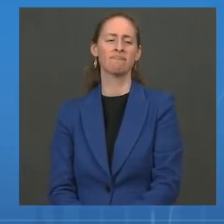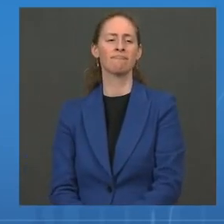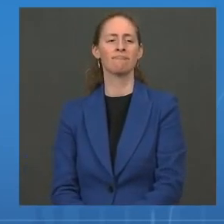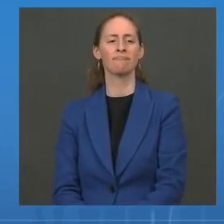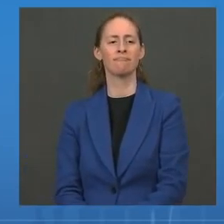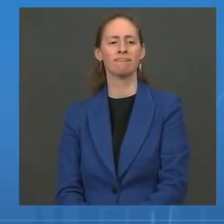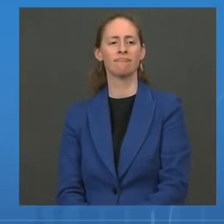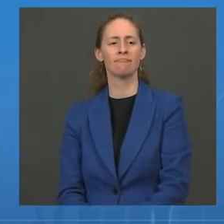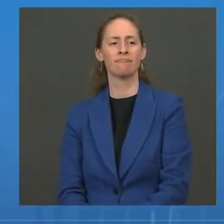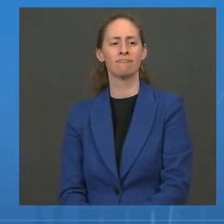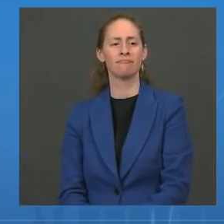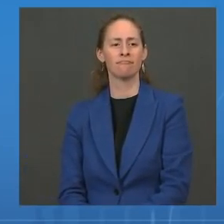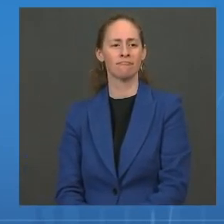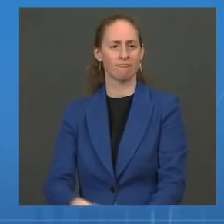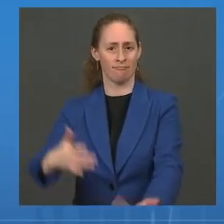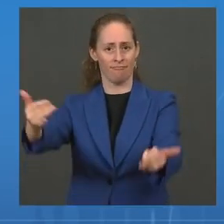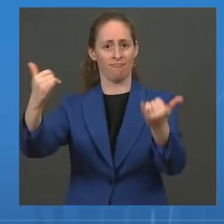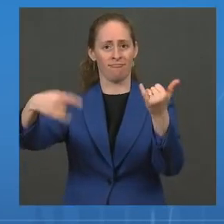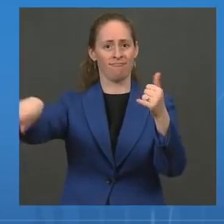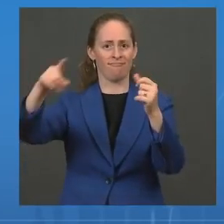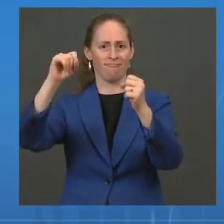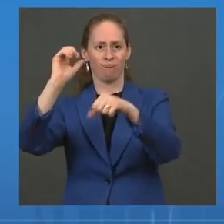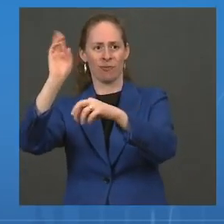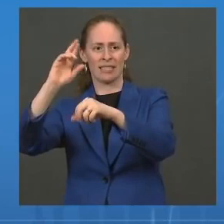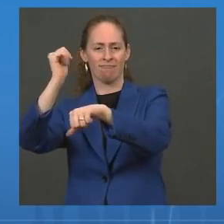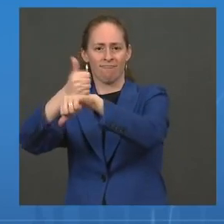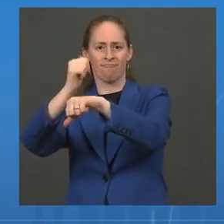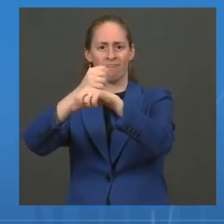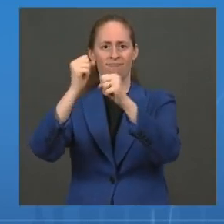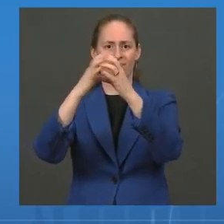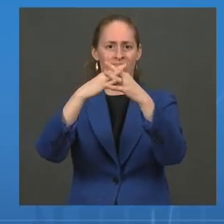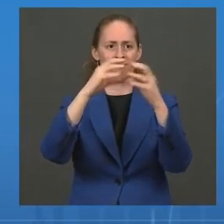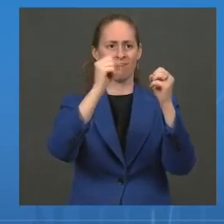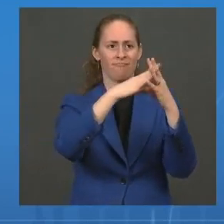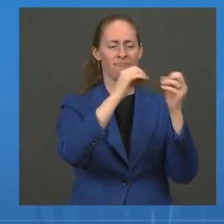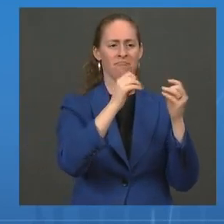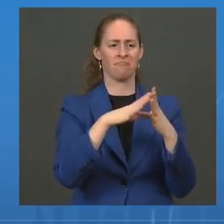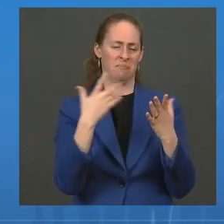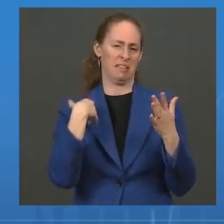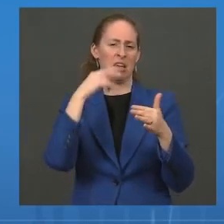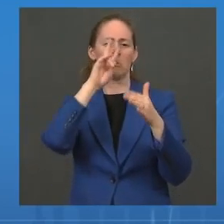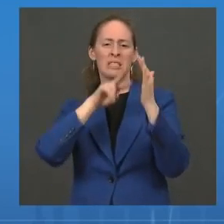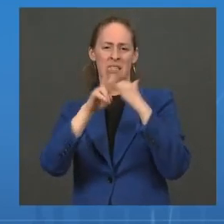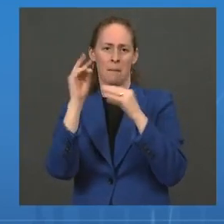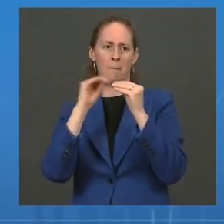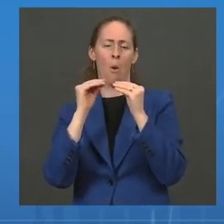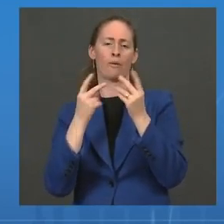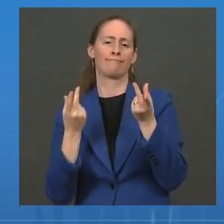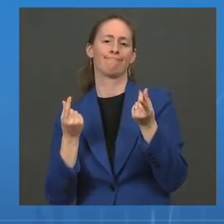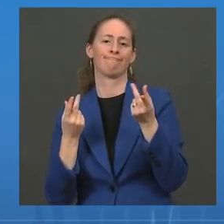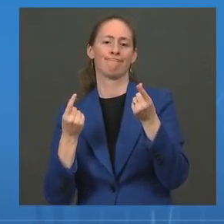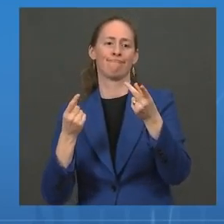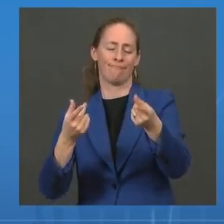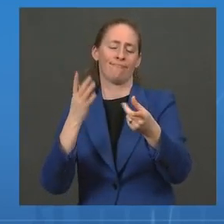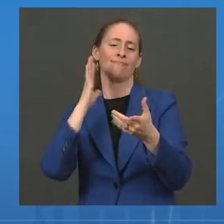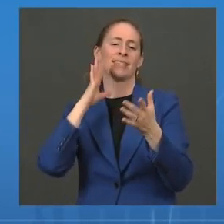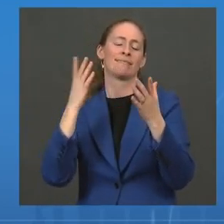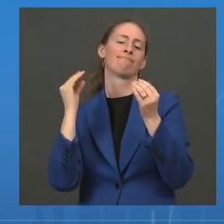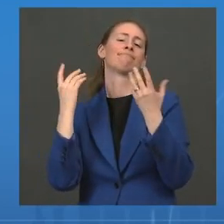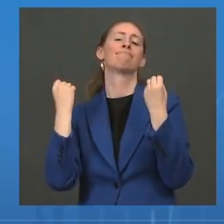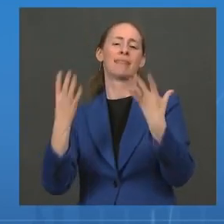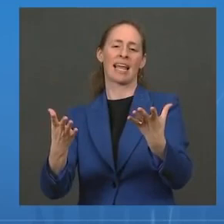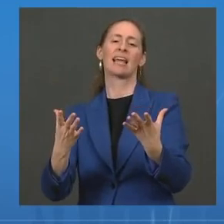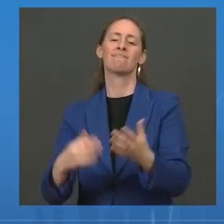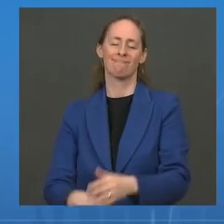sites that are now stood up with more coming online. So, we expect the pace to continue to accelerate across the coming days and weeks. Next